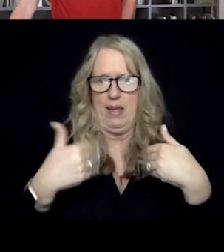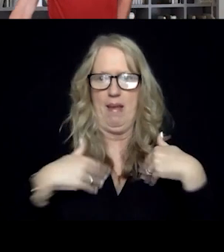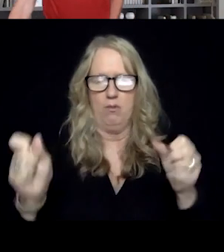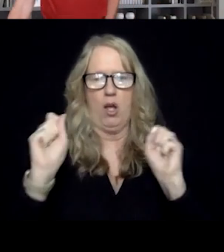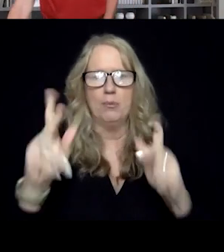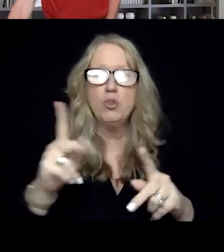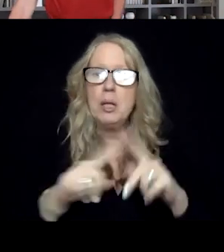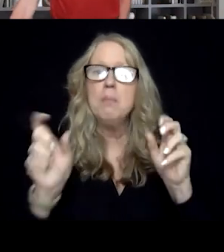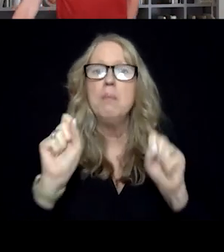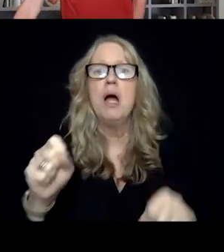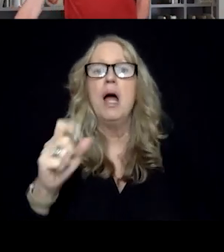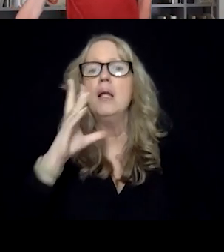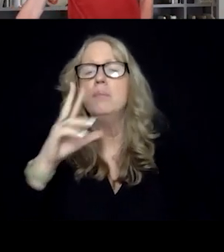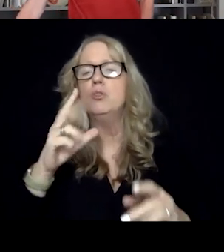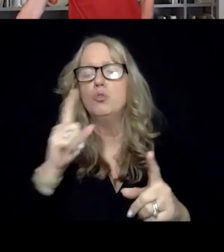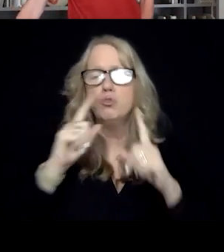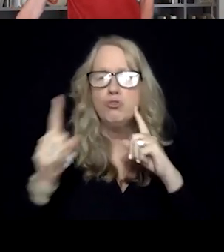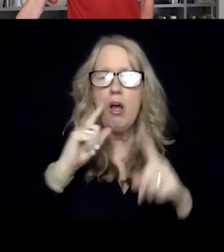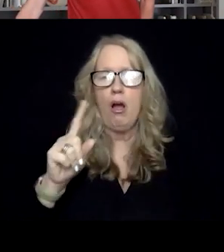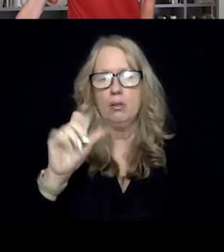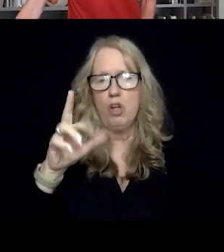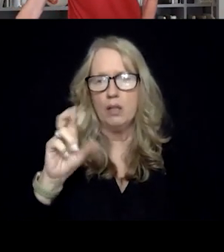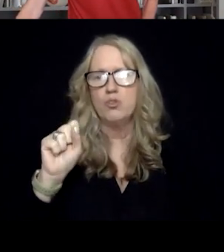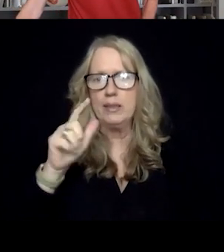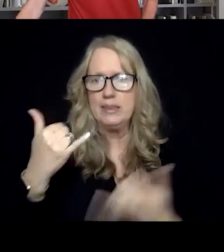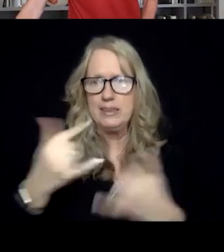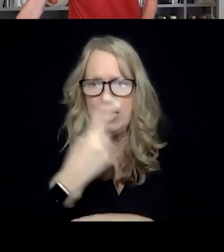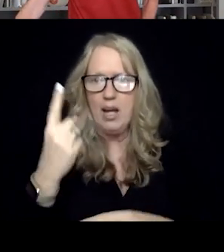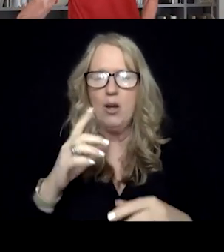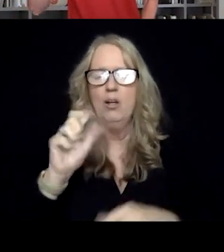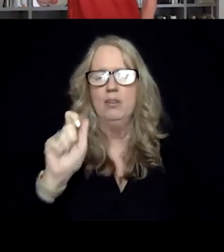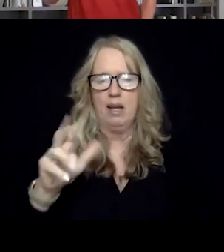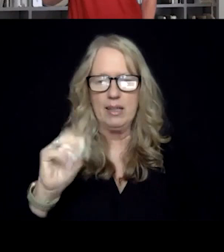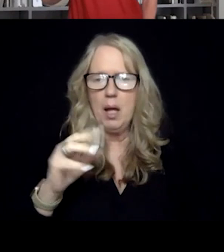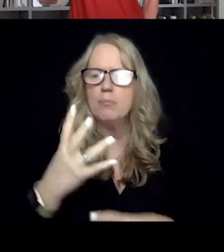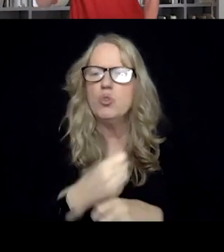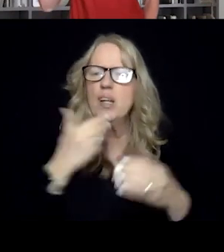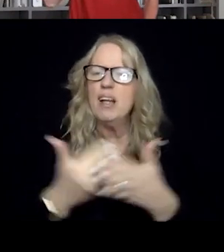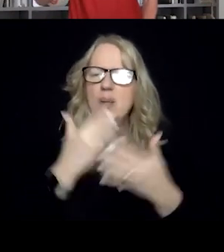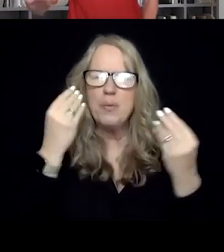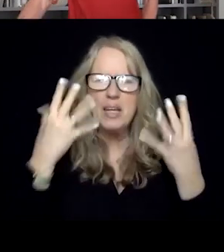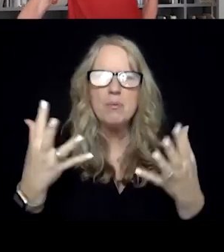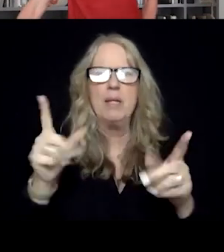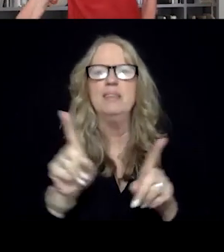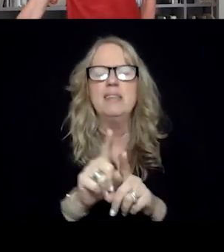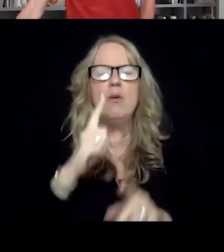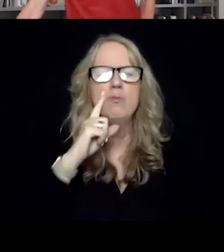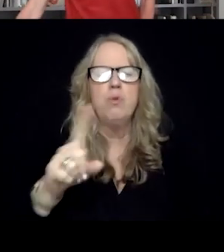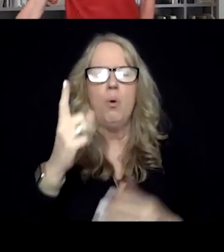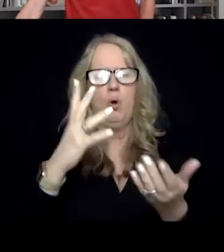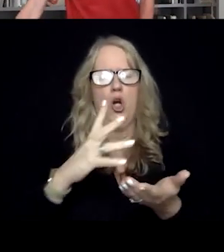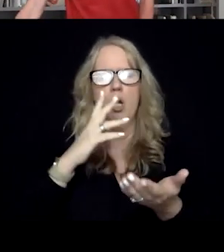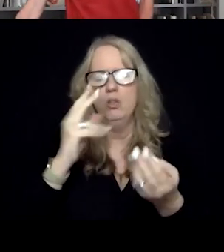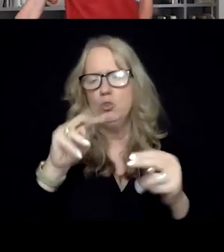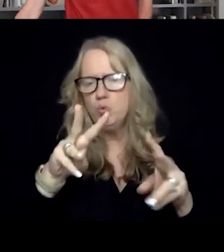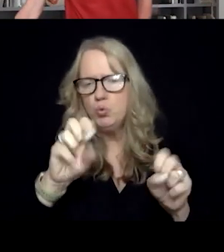Of course, you can go to talk.crisisnow.com to get the latest information, as well as the newsletter and instructions on